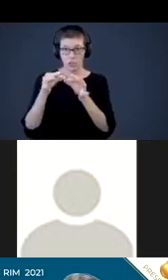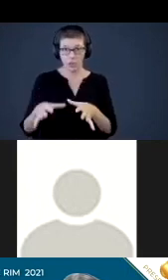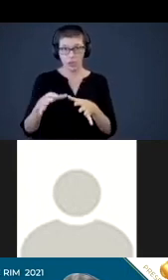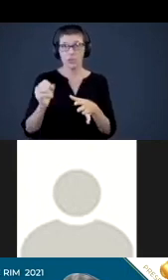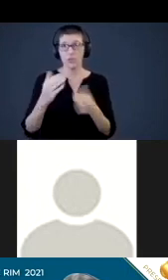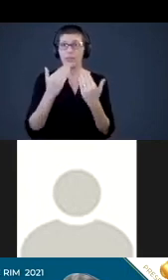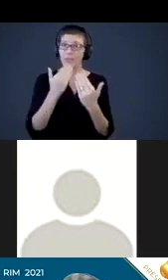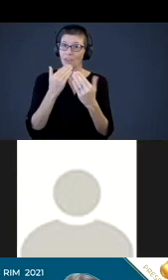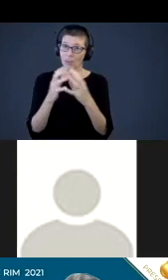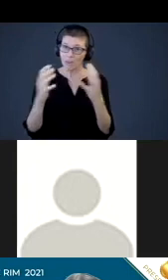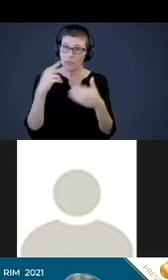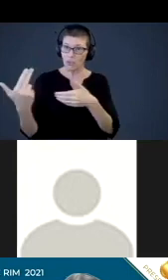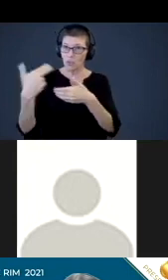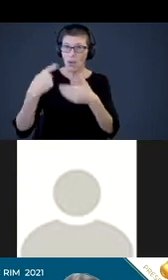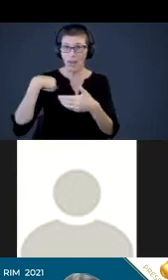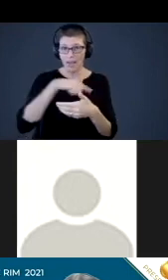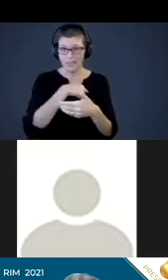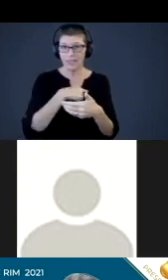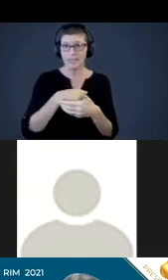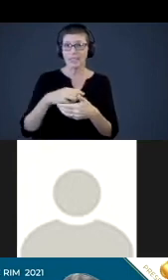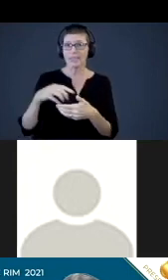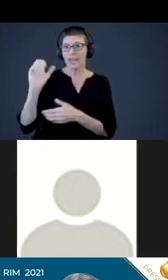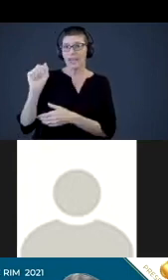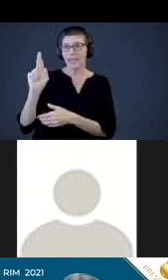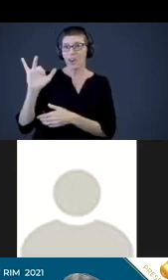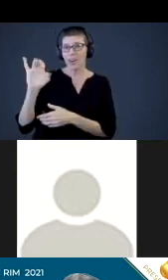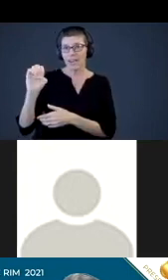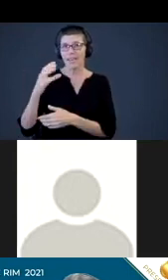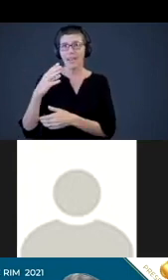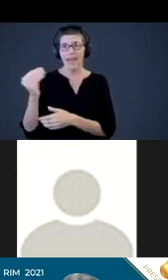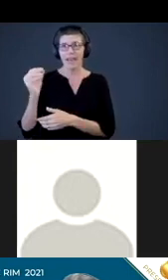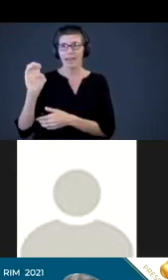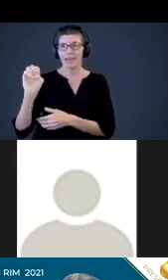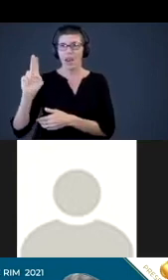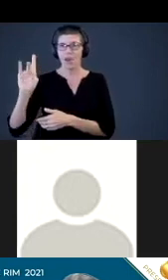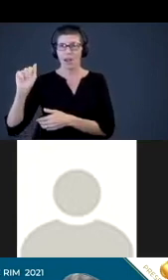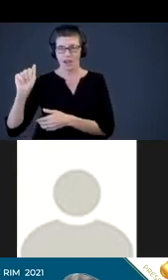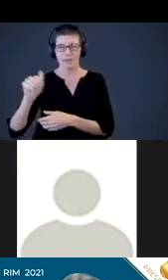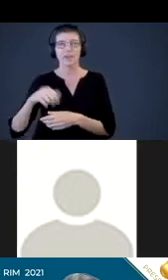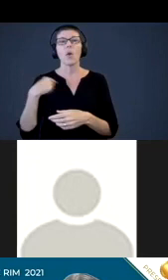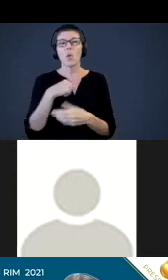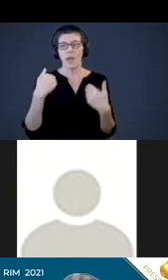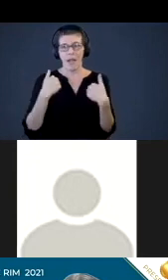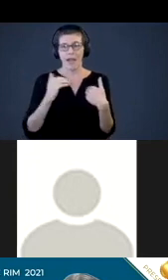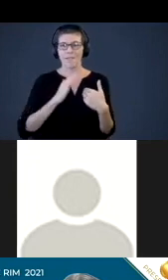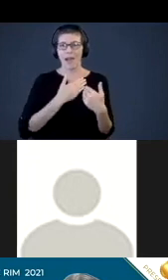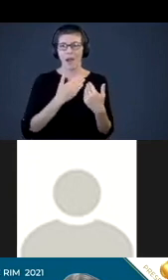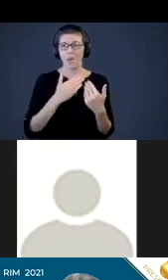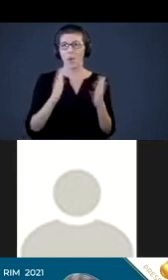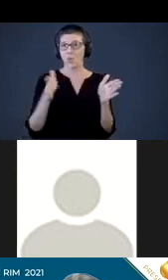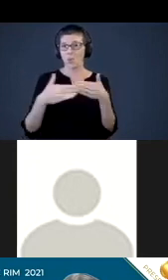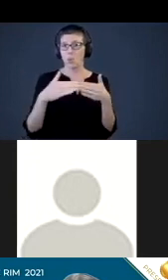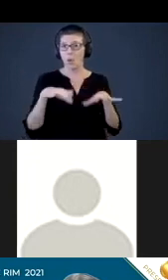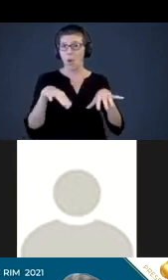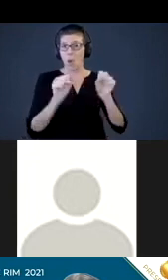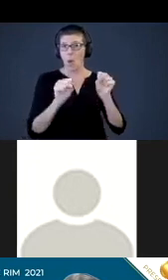So thank you very much for joining us, Carrie and Erica. And then we have our room host and